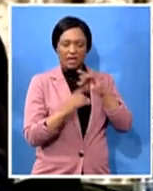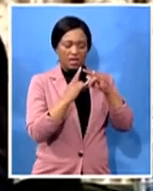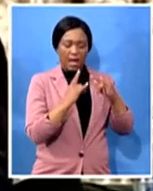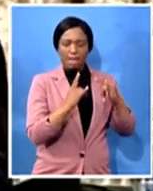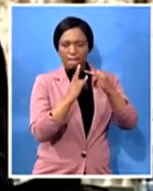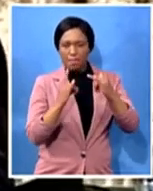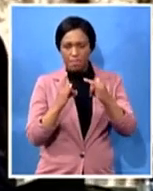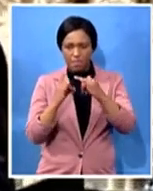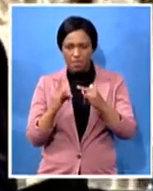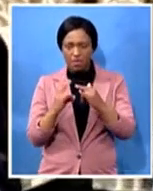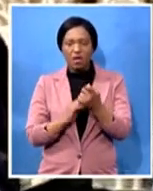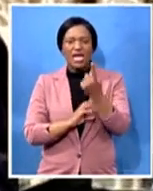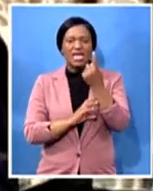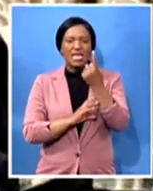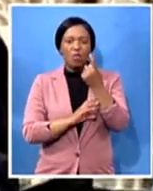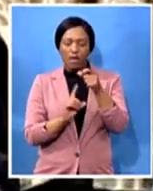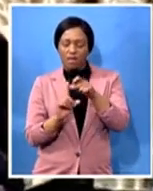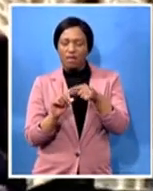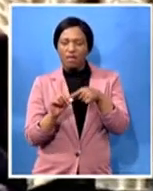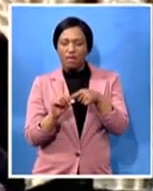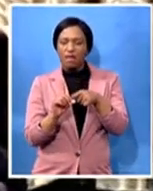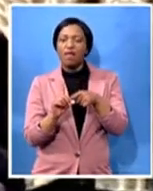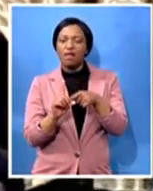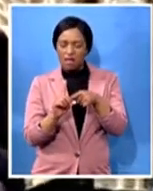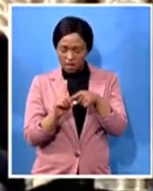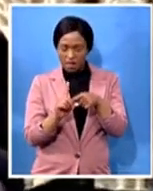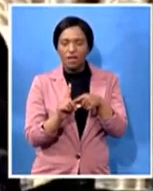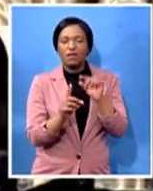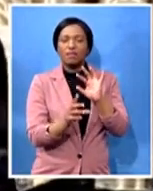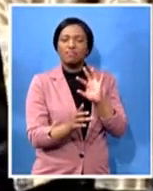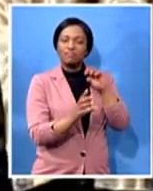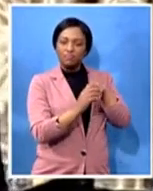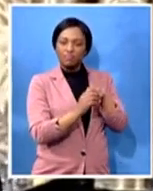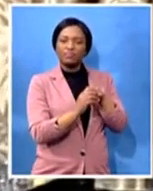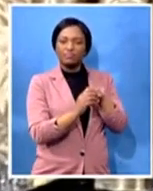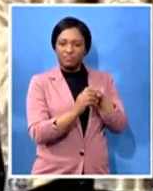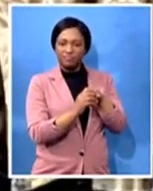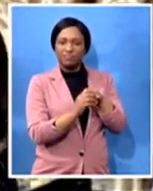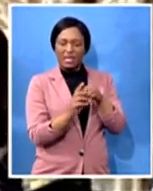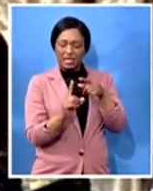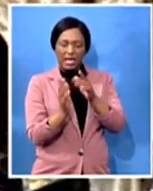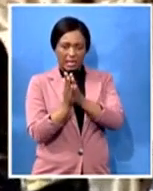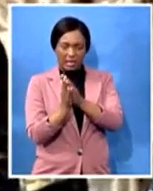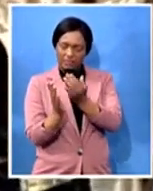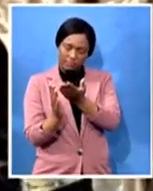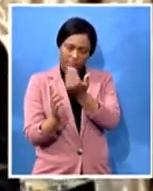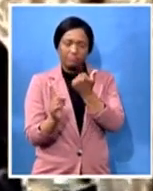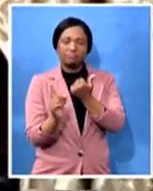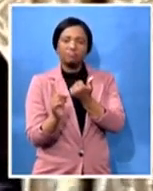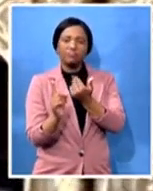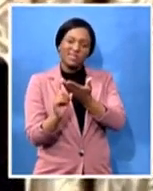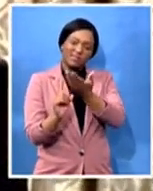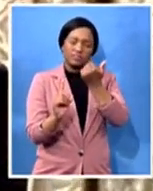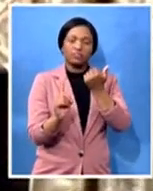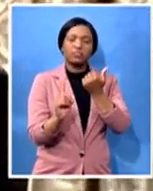who were recruited or requested to form part of a group of people to